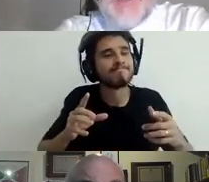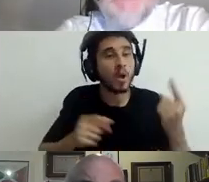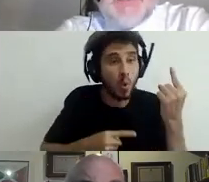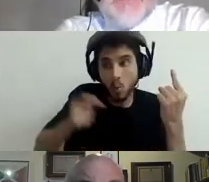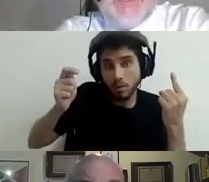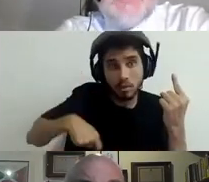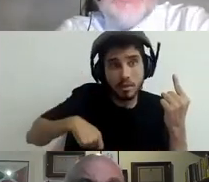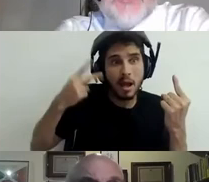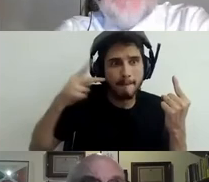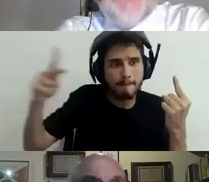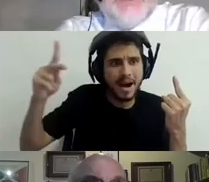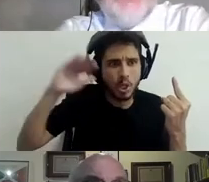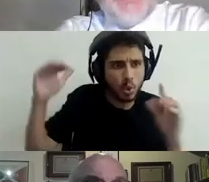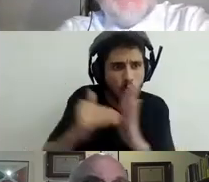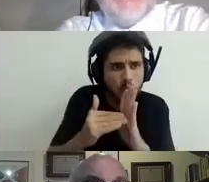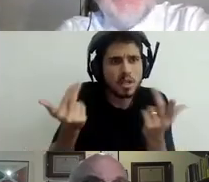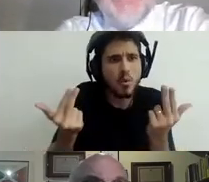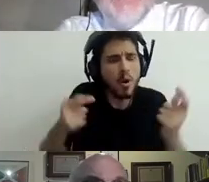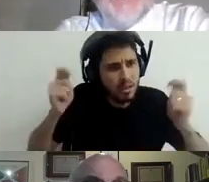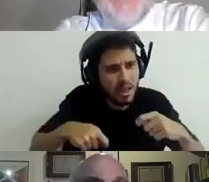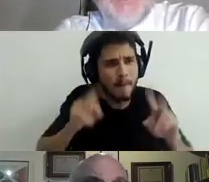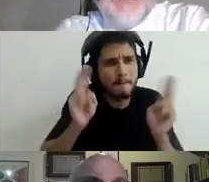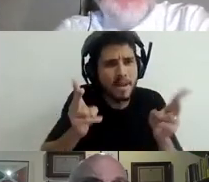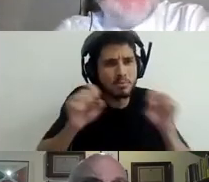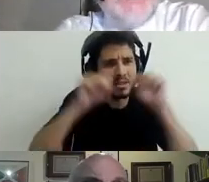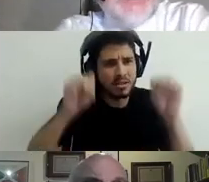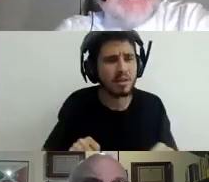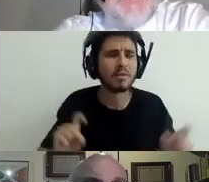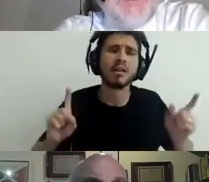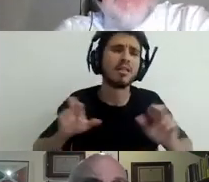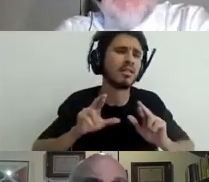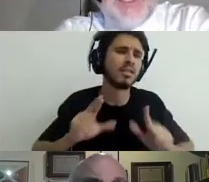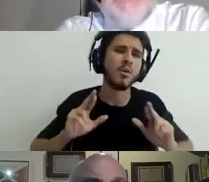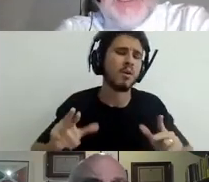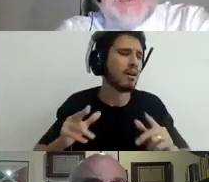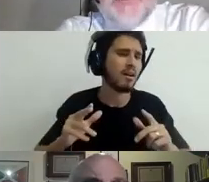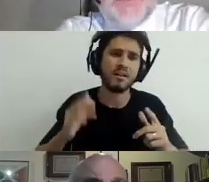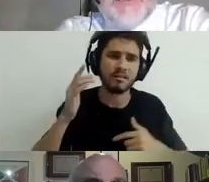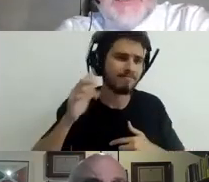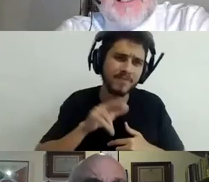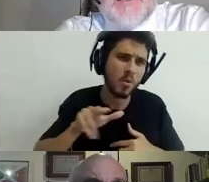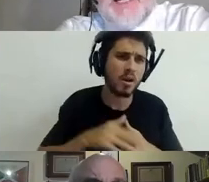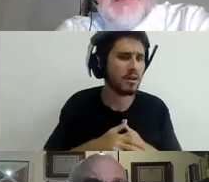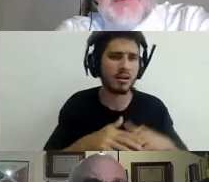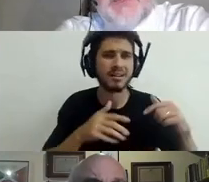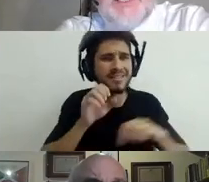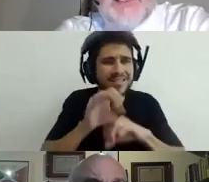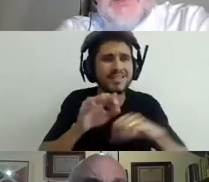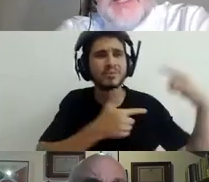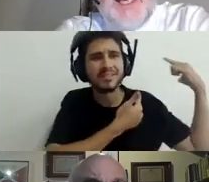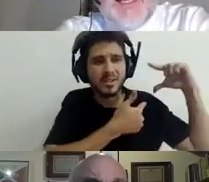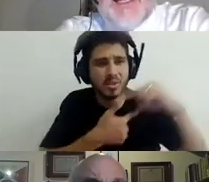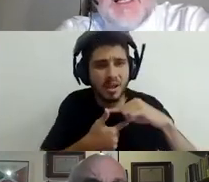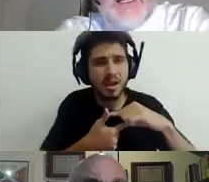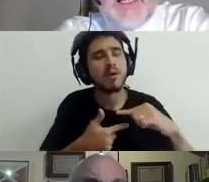affected by such a severe crisis. And we see that in many countries, there are reports